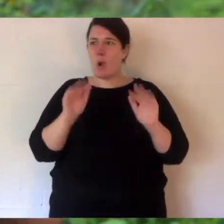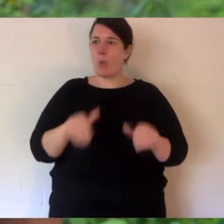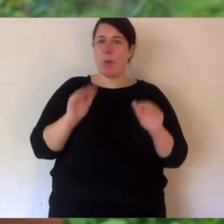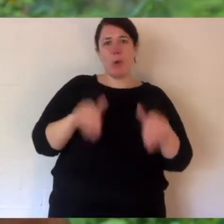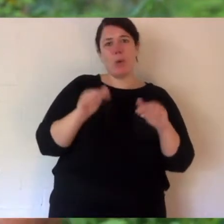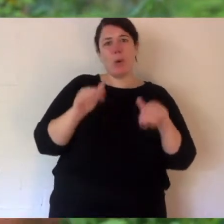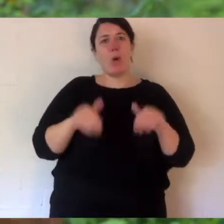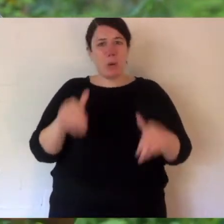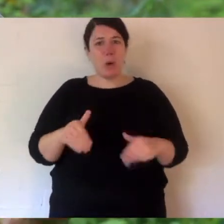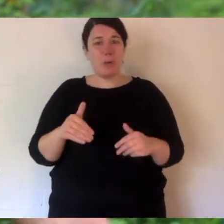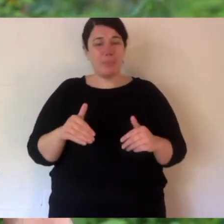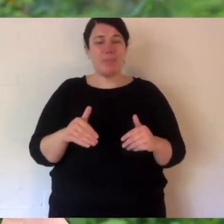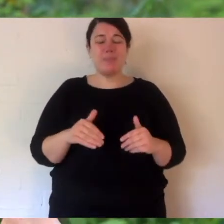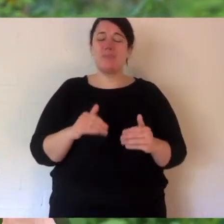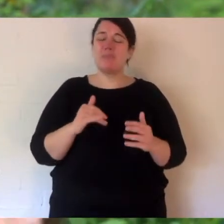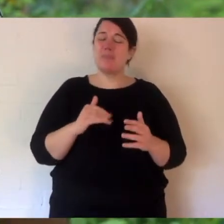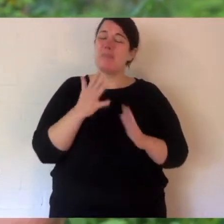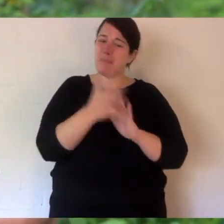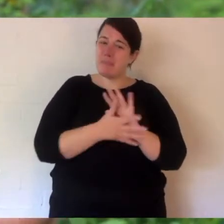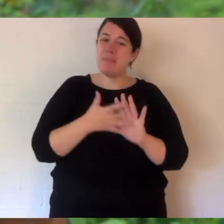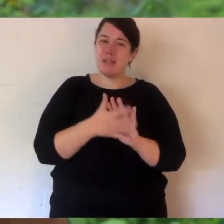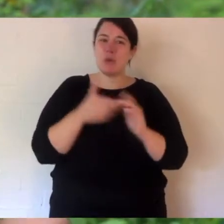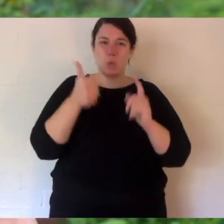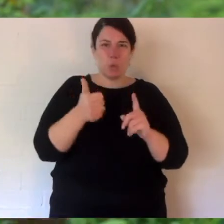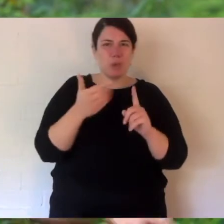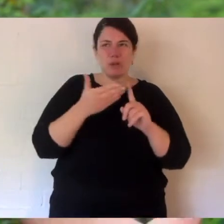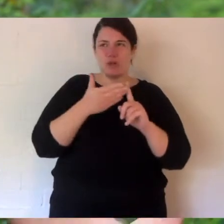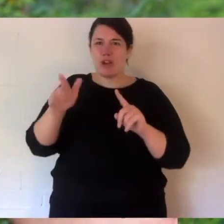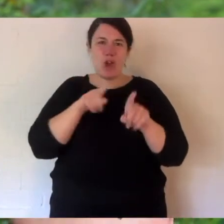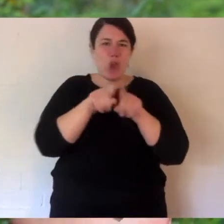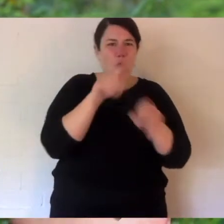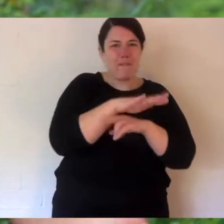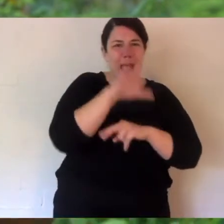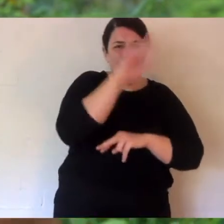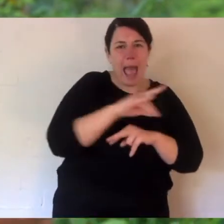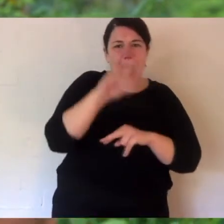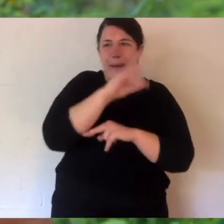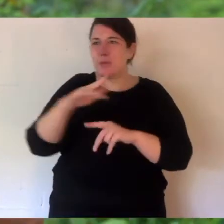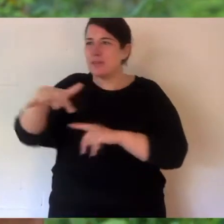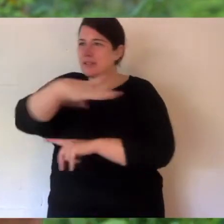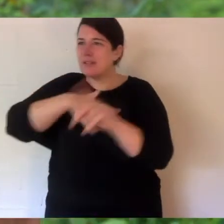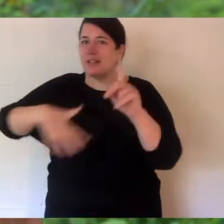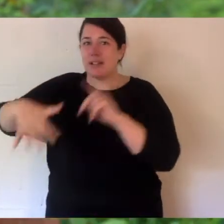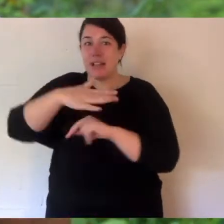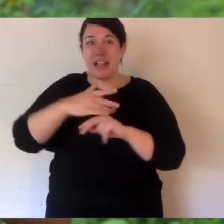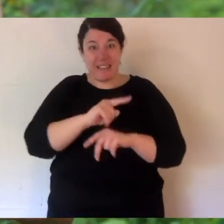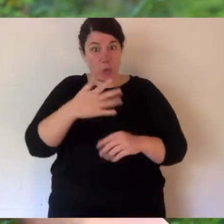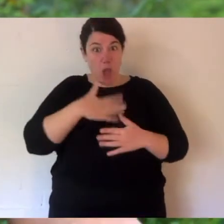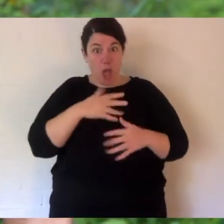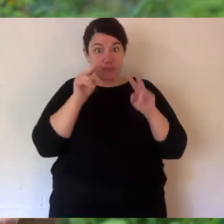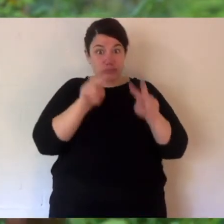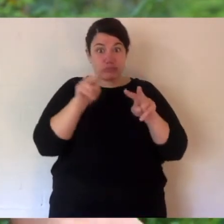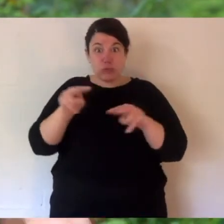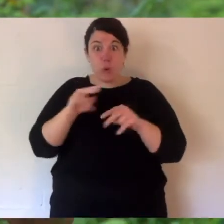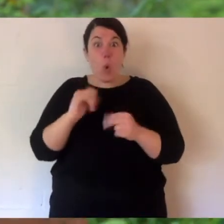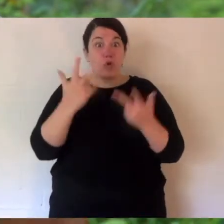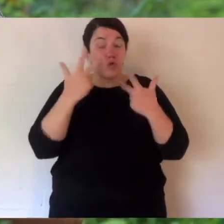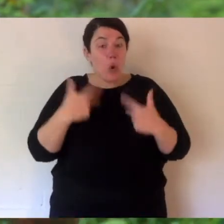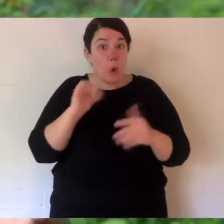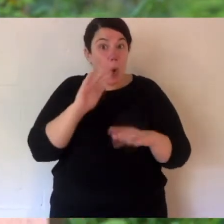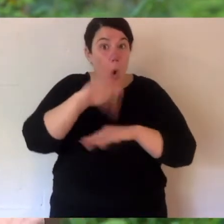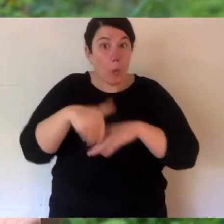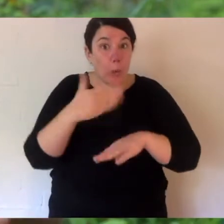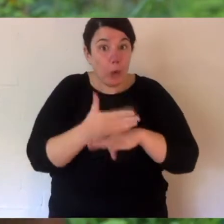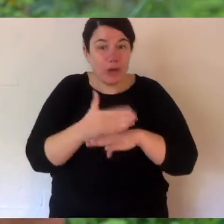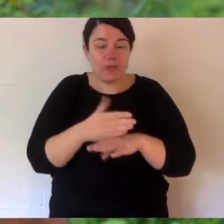the moment, like you probably do too. So this is a great distraction for us. And hopefully you. If you like what you've seen or want to show